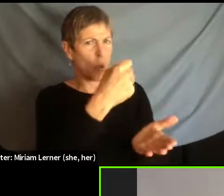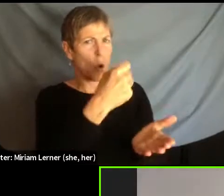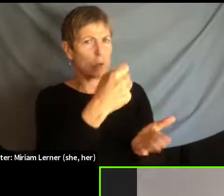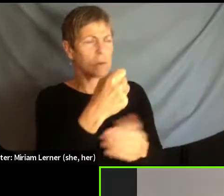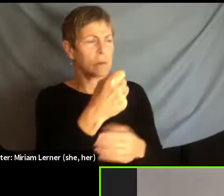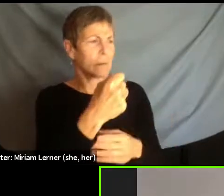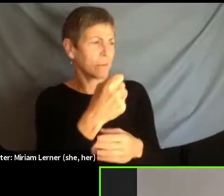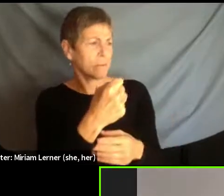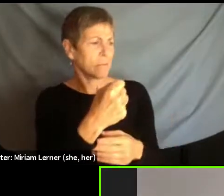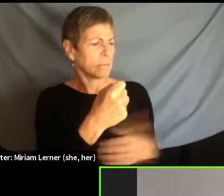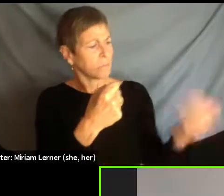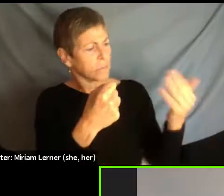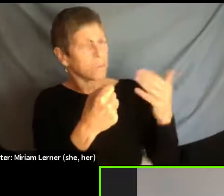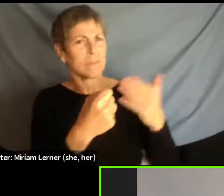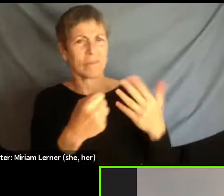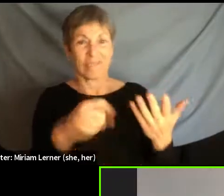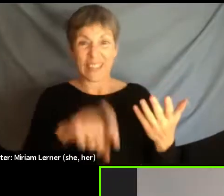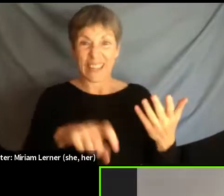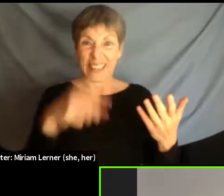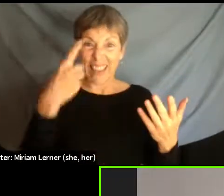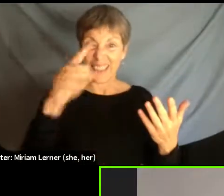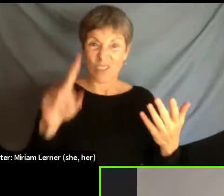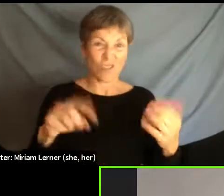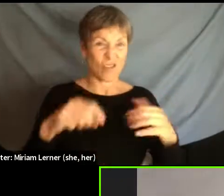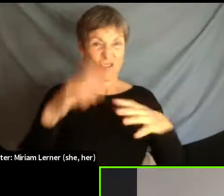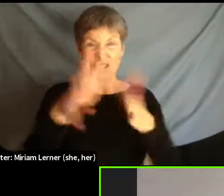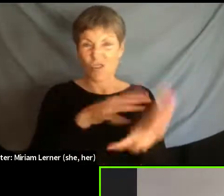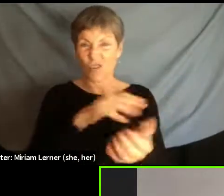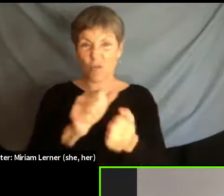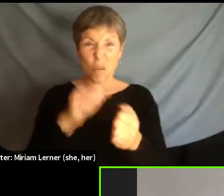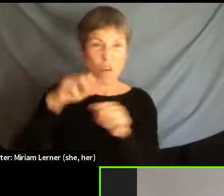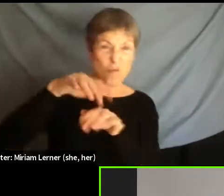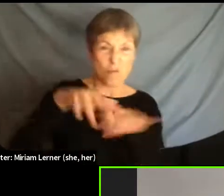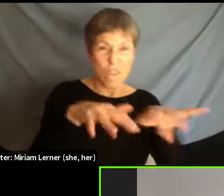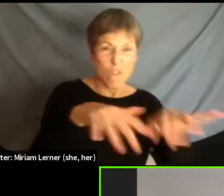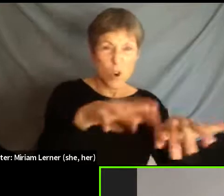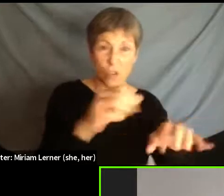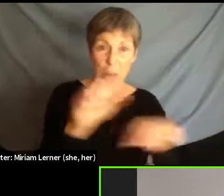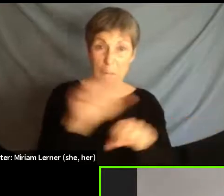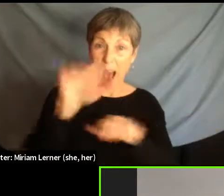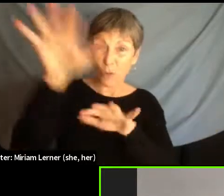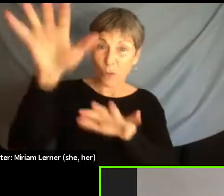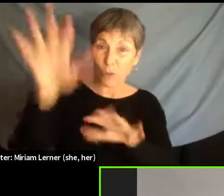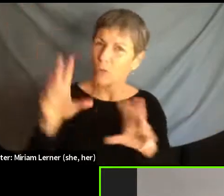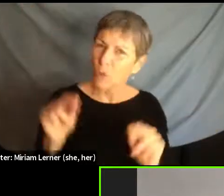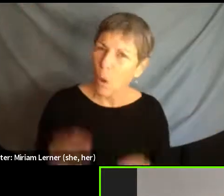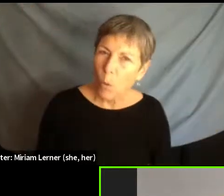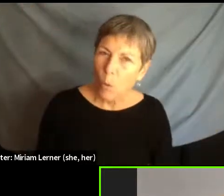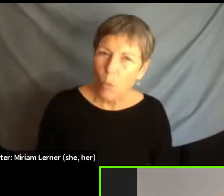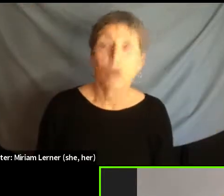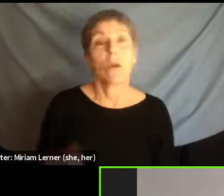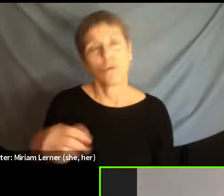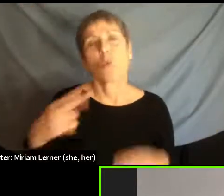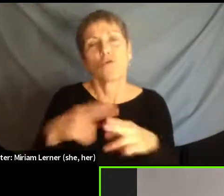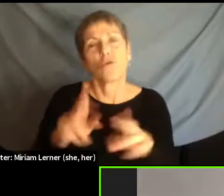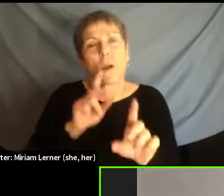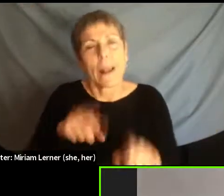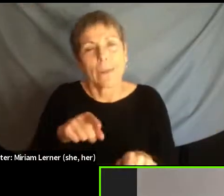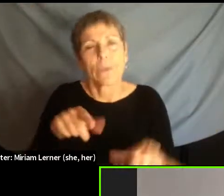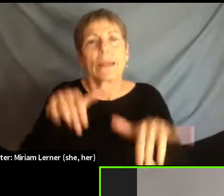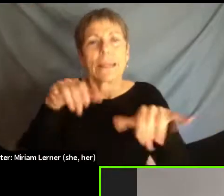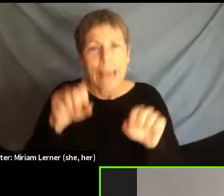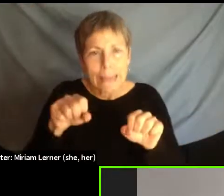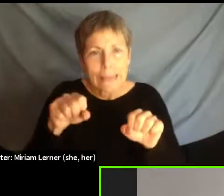the rivers and the mountains and whatever have you that they're doing right now. So to answer your question, yes, it will be less